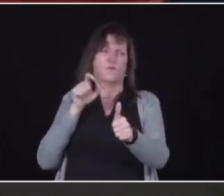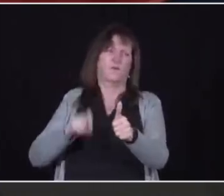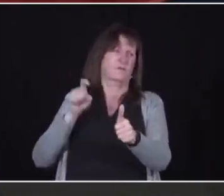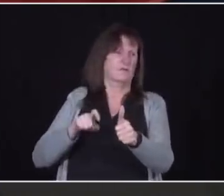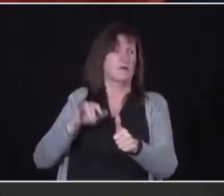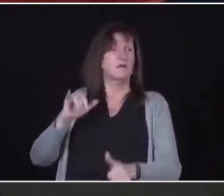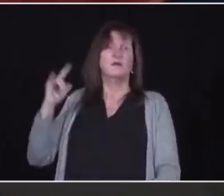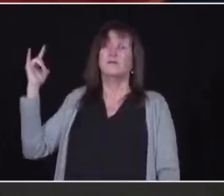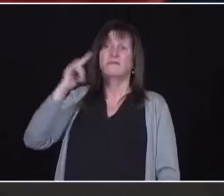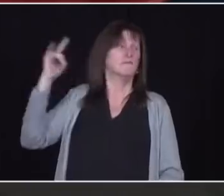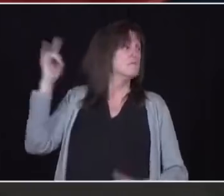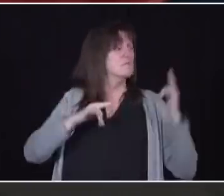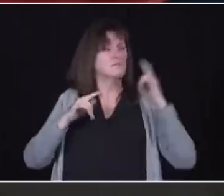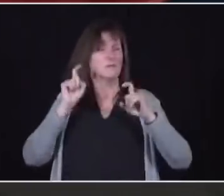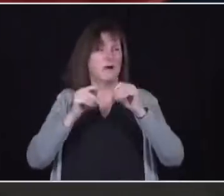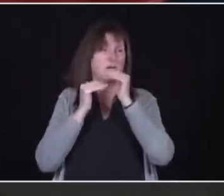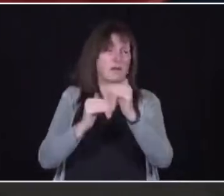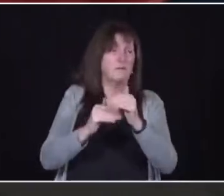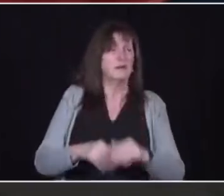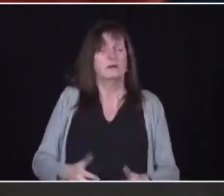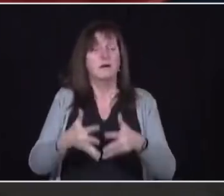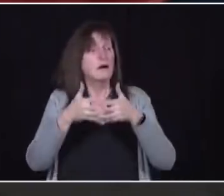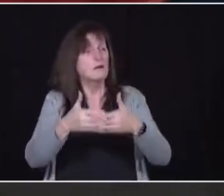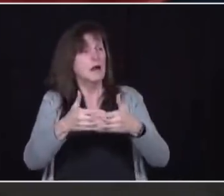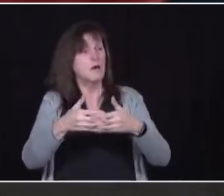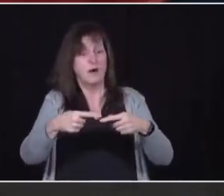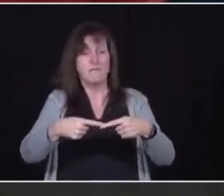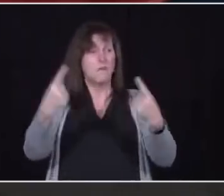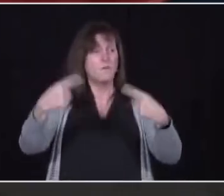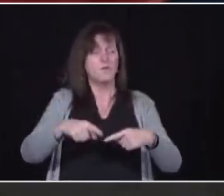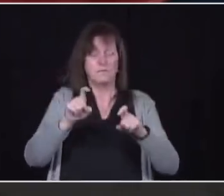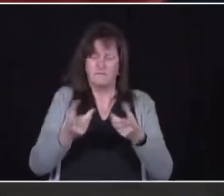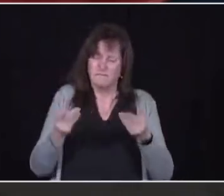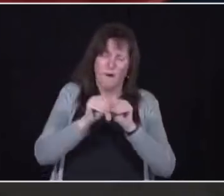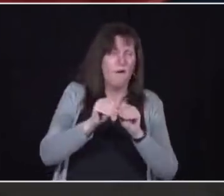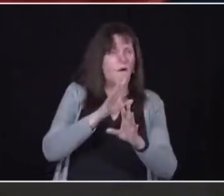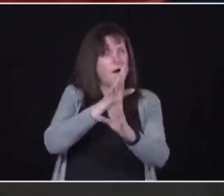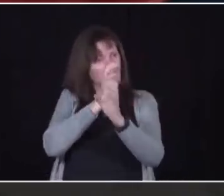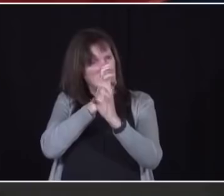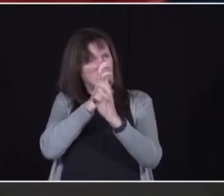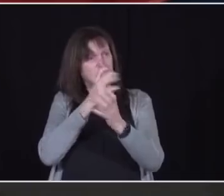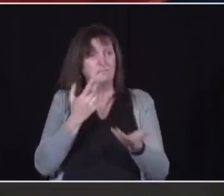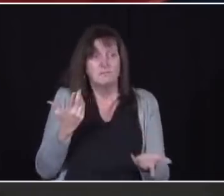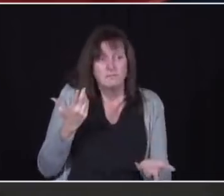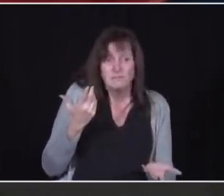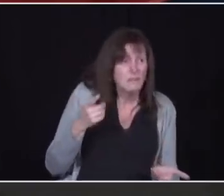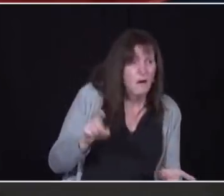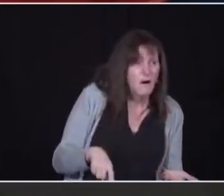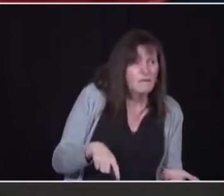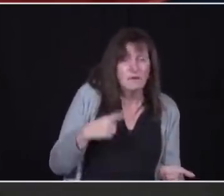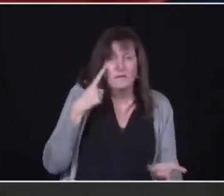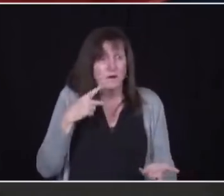up our U.S. border, and addressing the countless issues we are seeing with testing, and